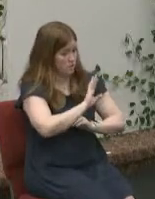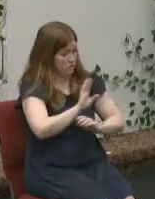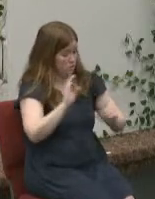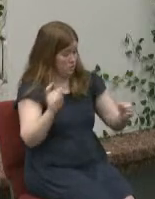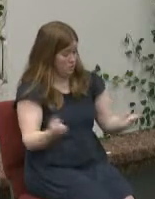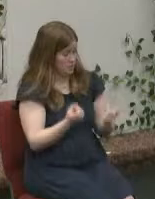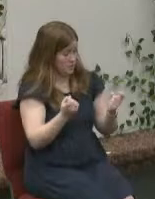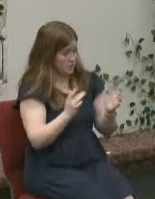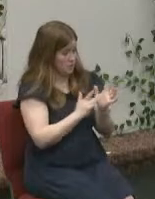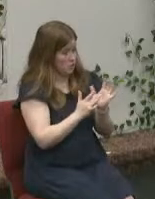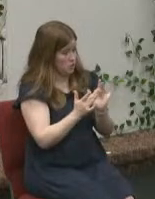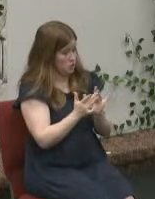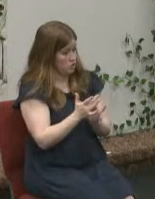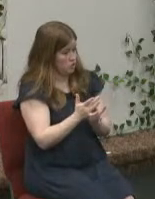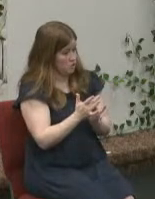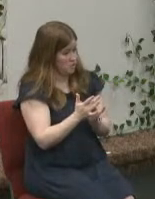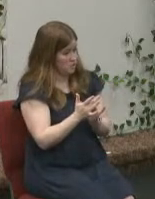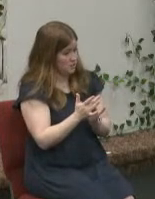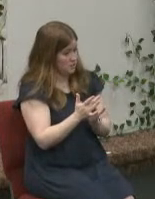jesus says